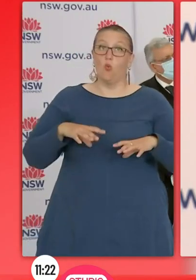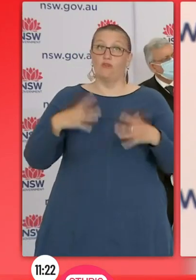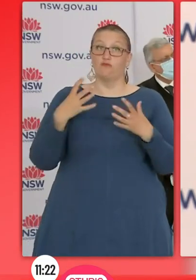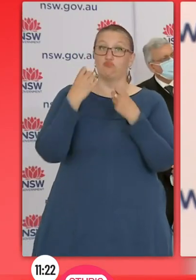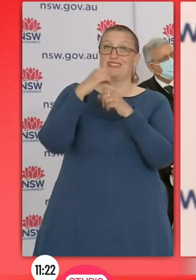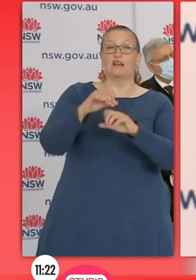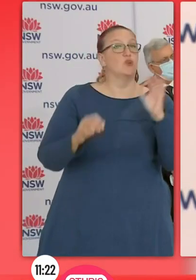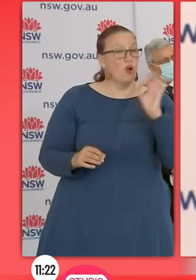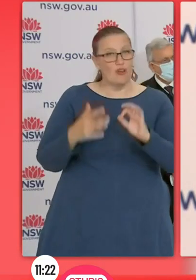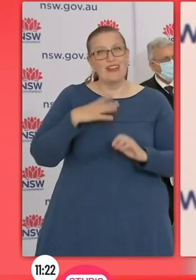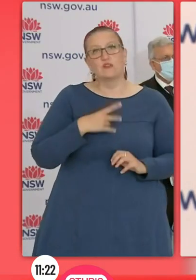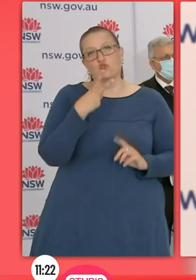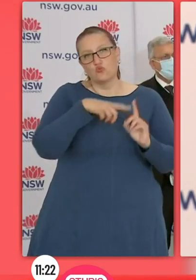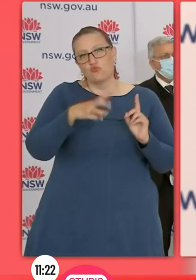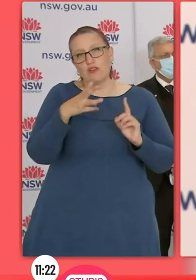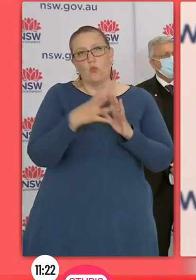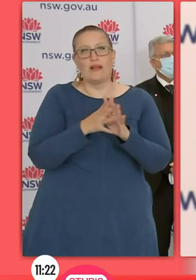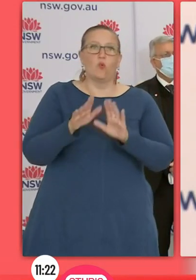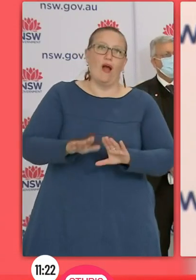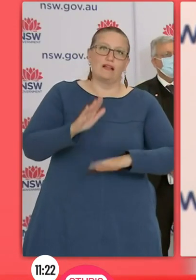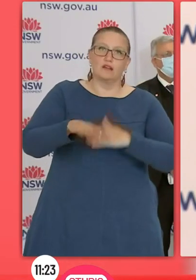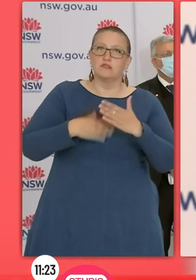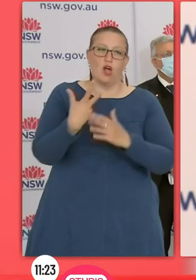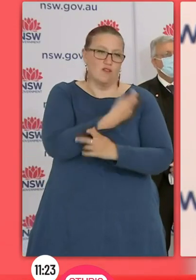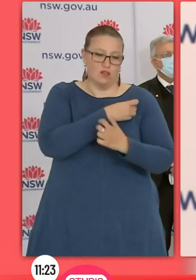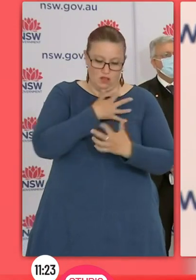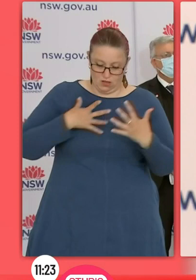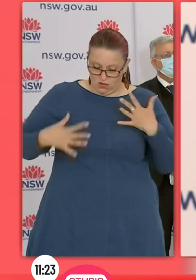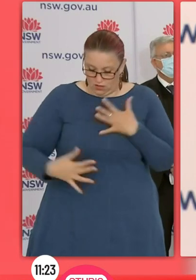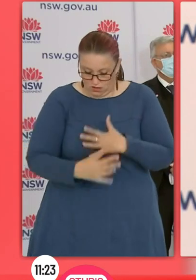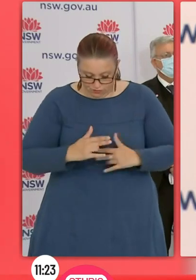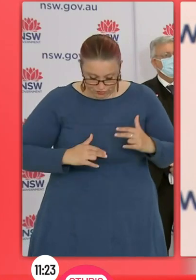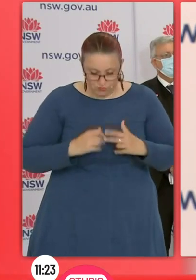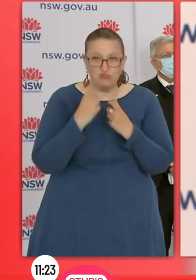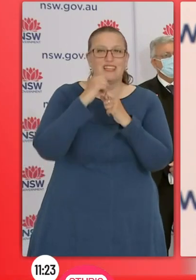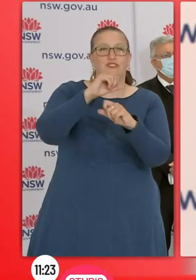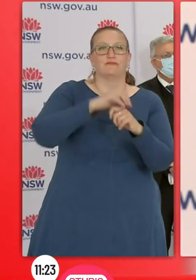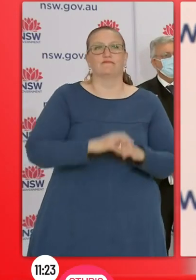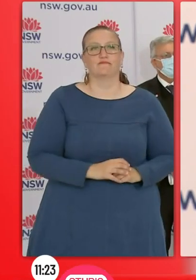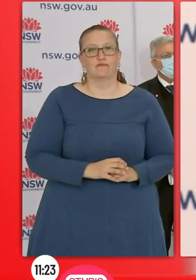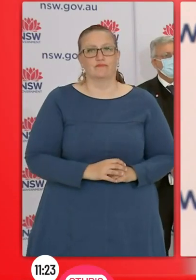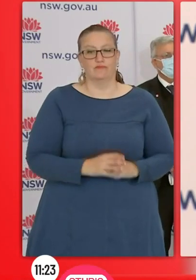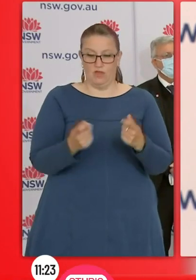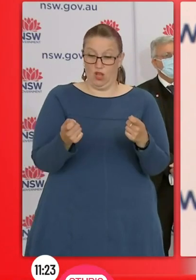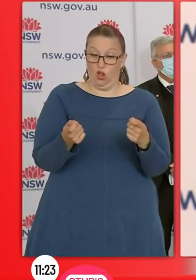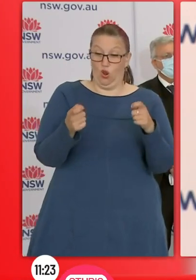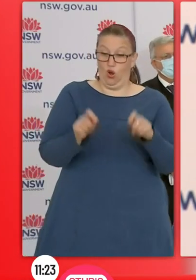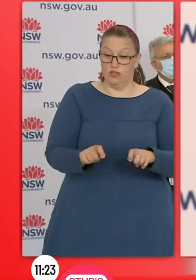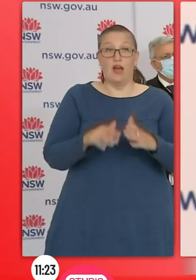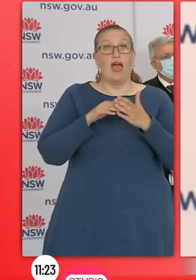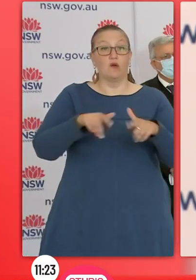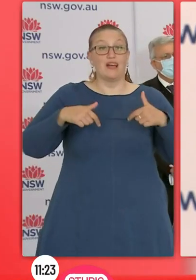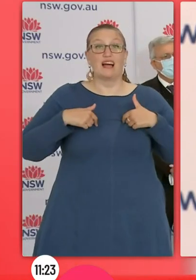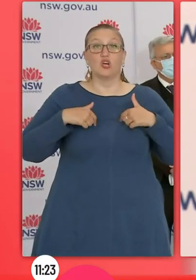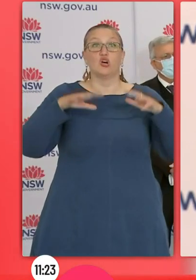as we've said from the outset, lockdowns work in suppressing the spread of the virus. But the best antidote, the best